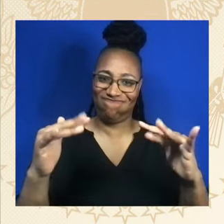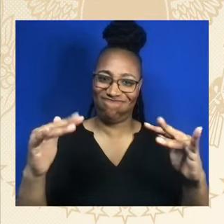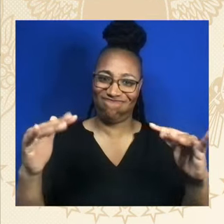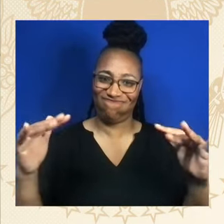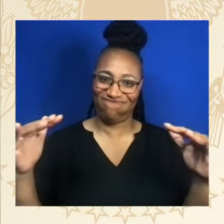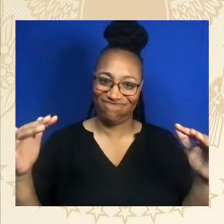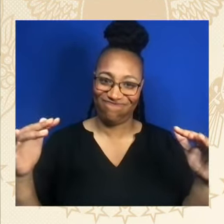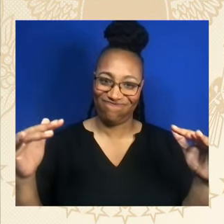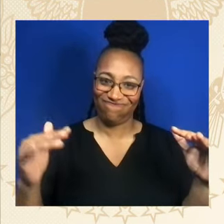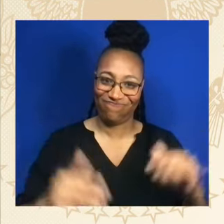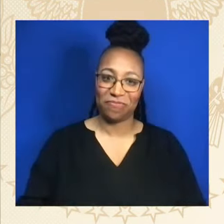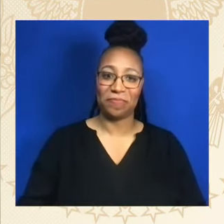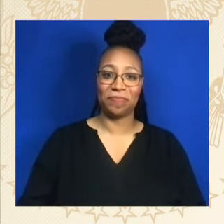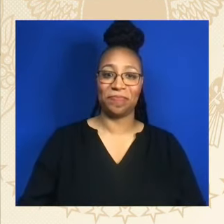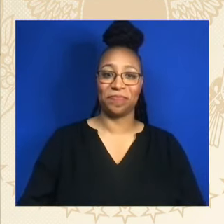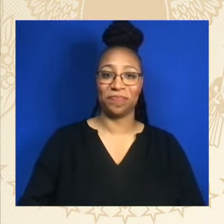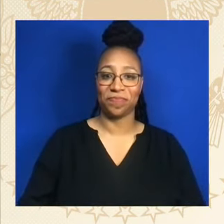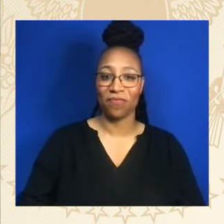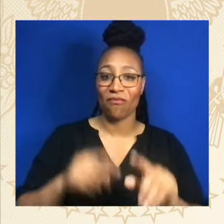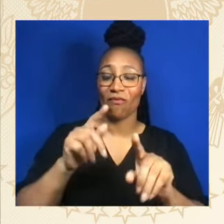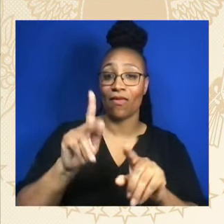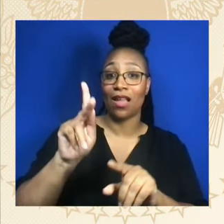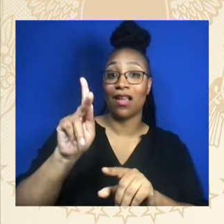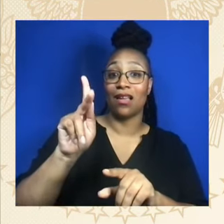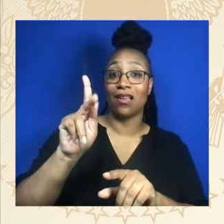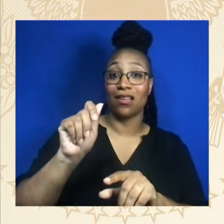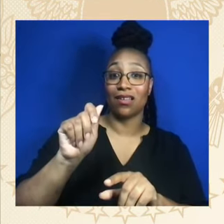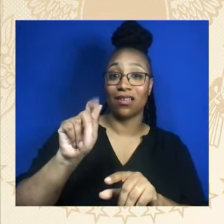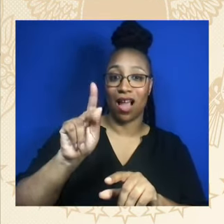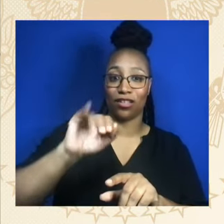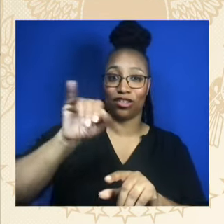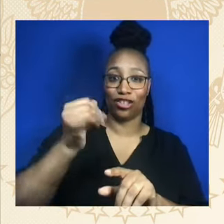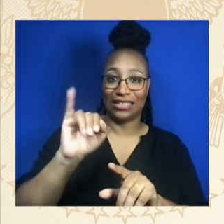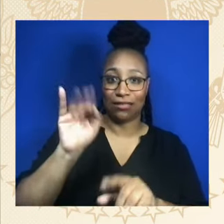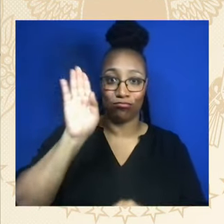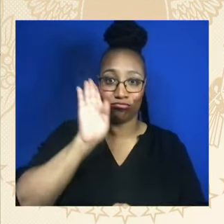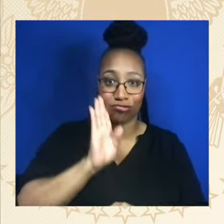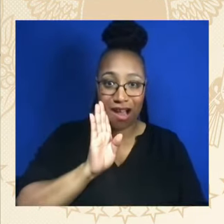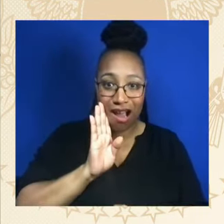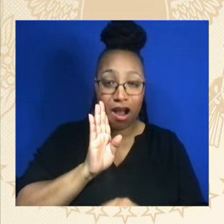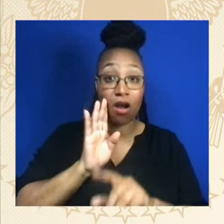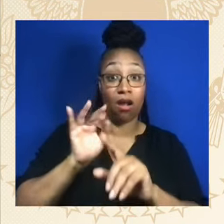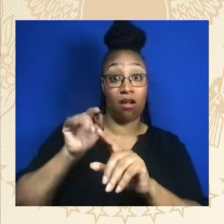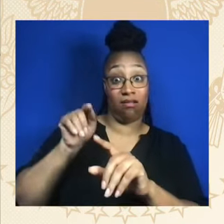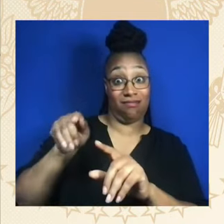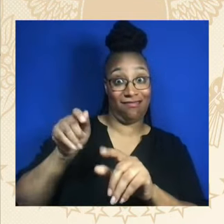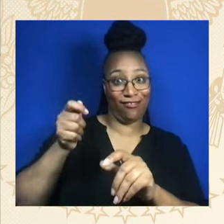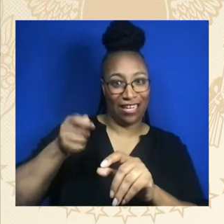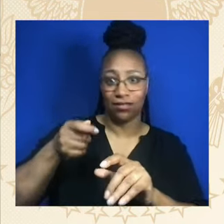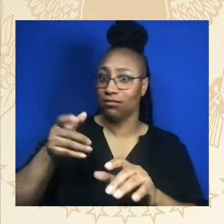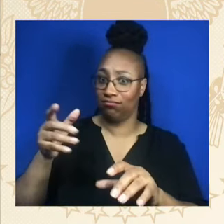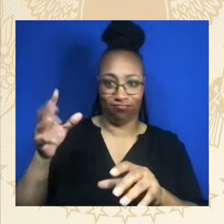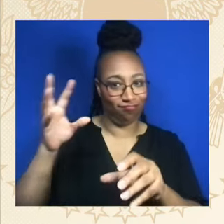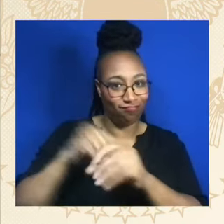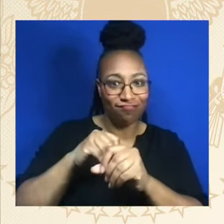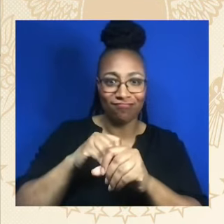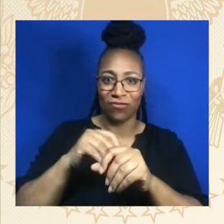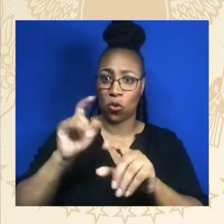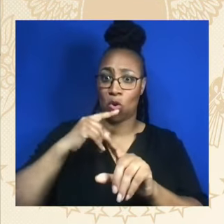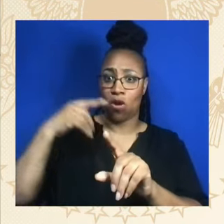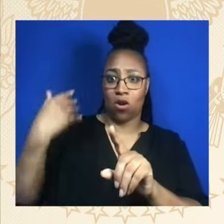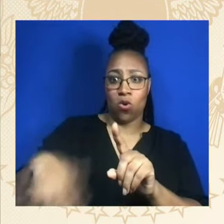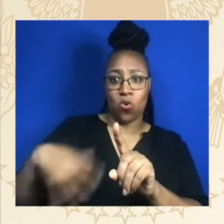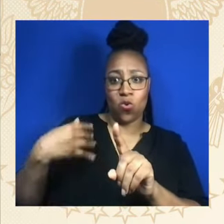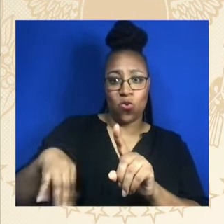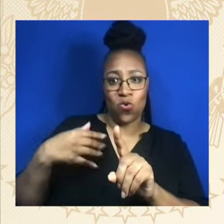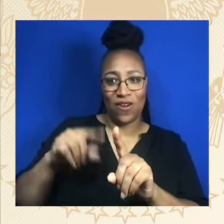I promised you a number of things. very specifically, I said the first nominee to the Supreme Court is going to be a black woman. And that I was going to pick